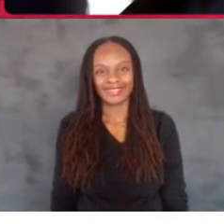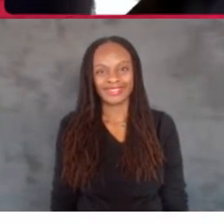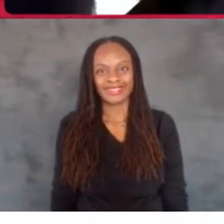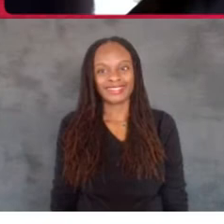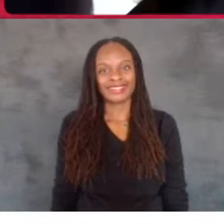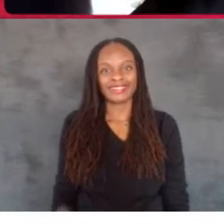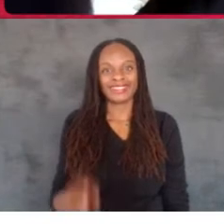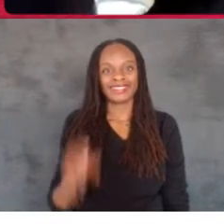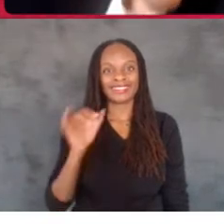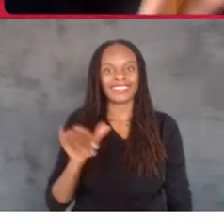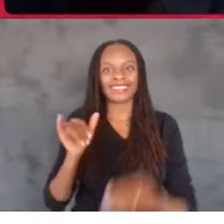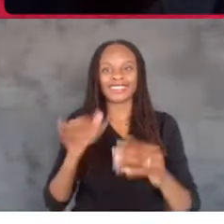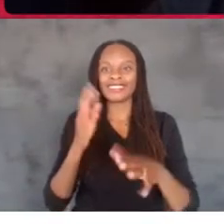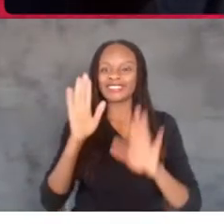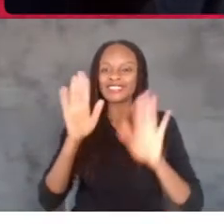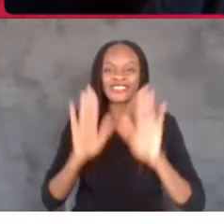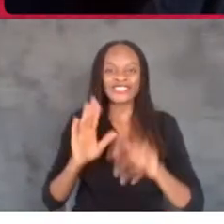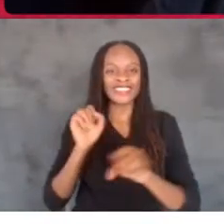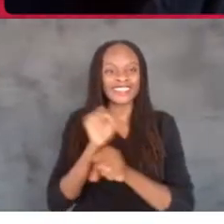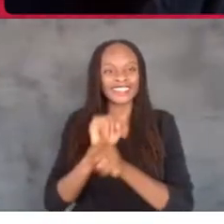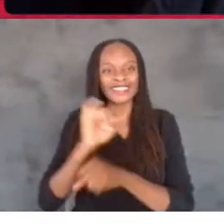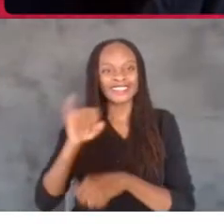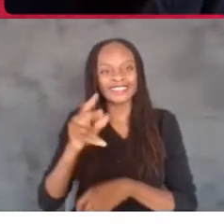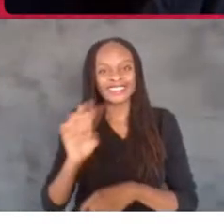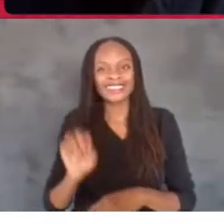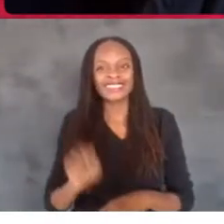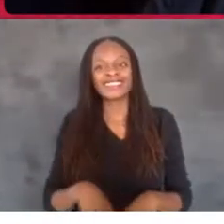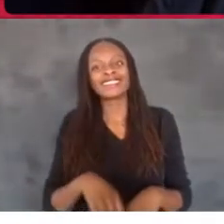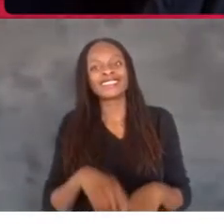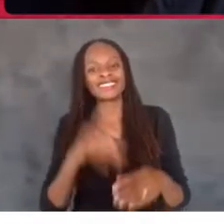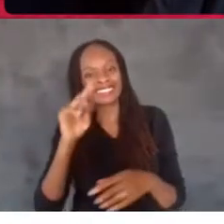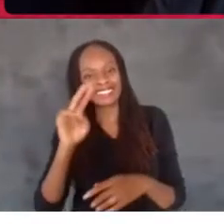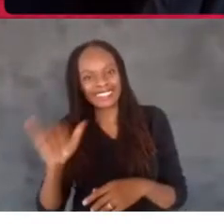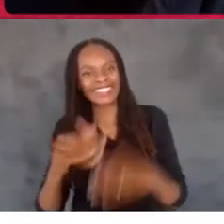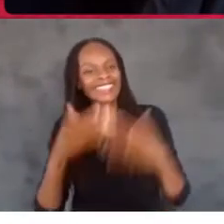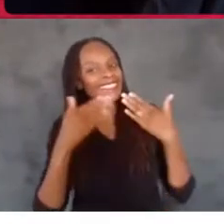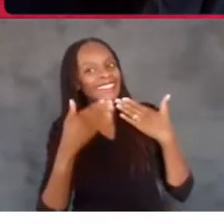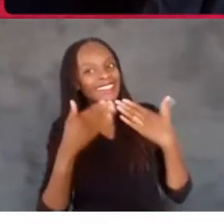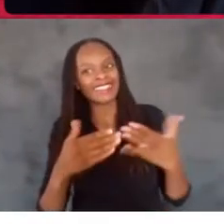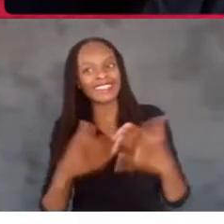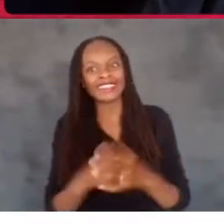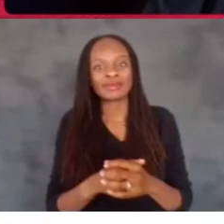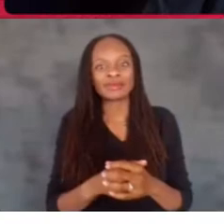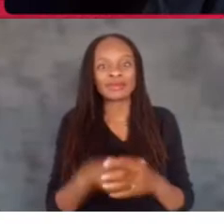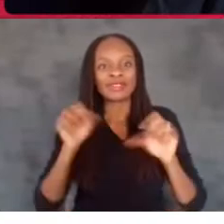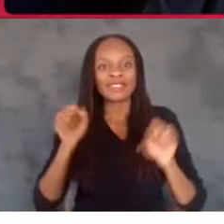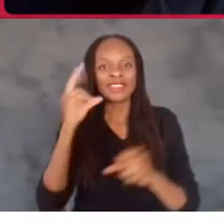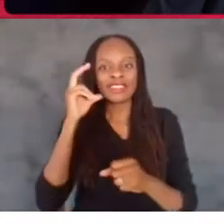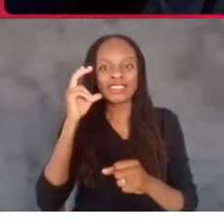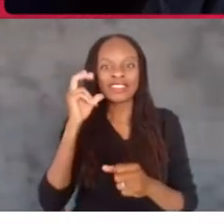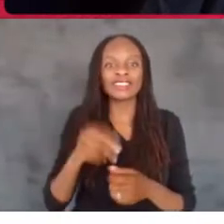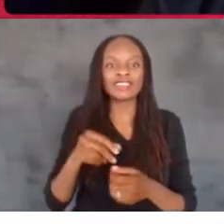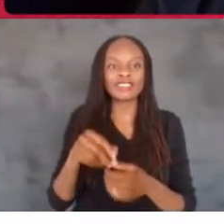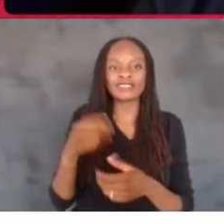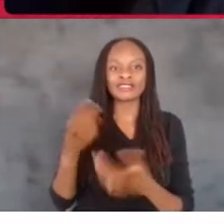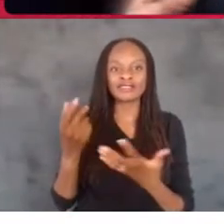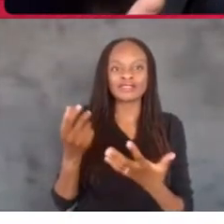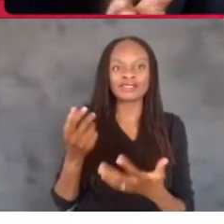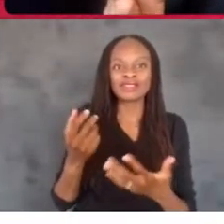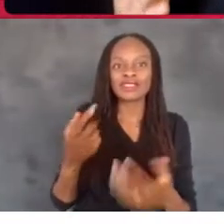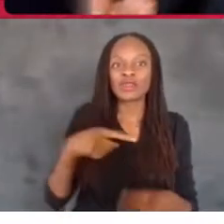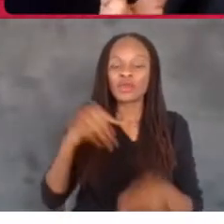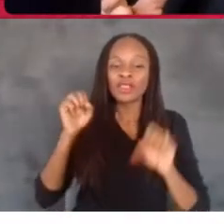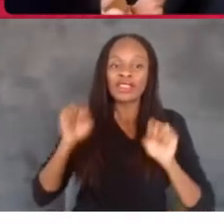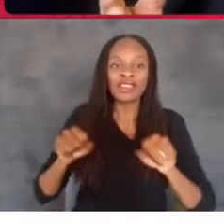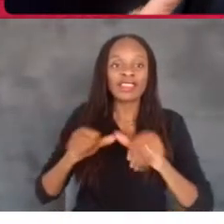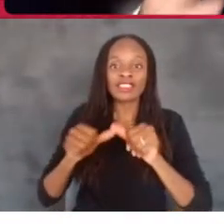Great job, Danny. Thank you. Thank you. It's really such a great performance. We continue to